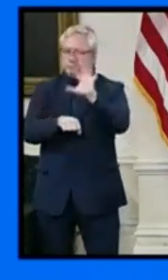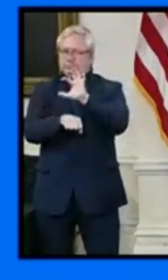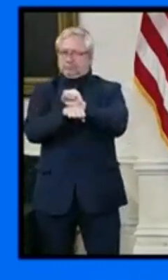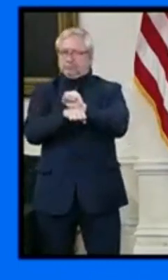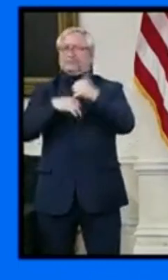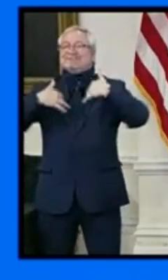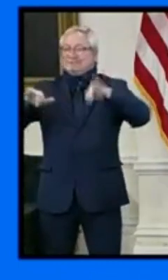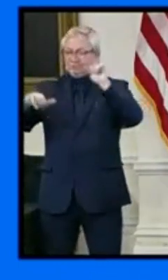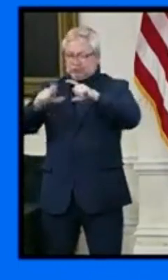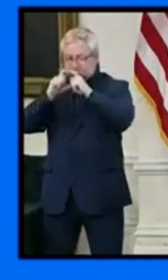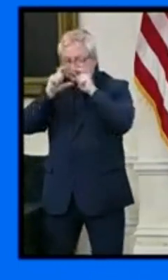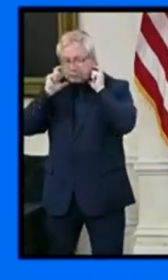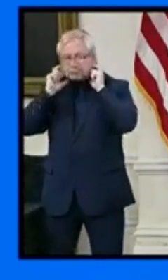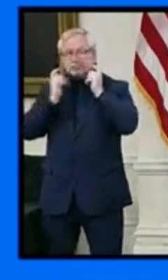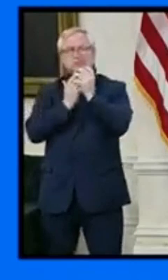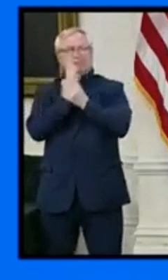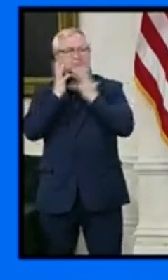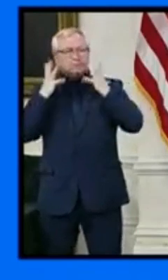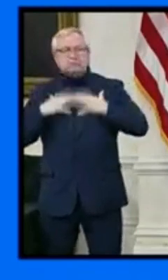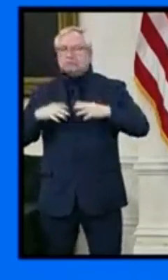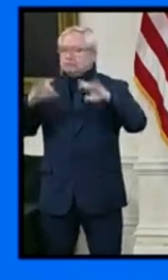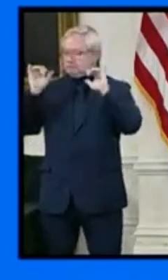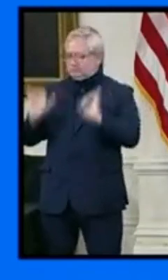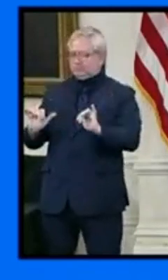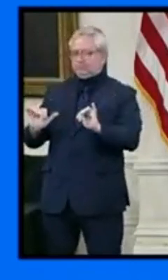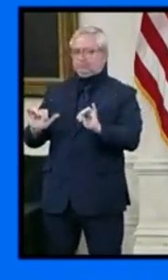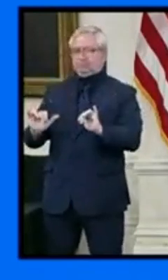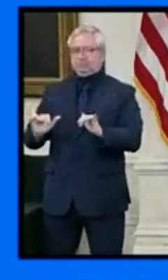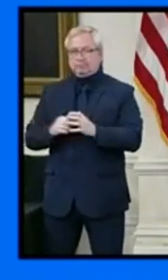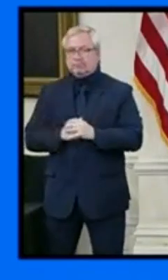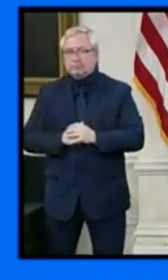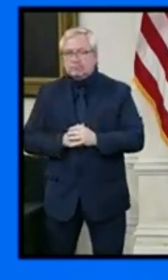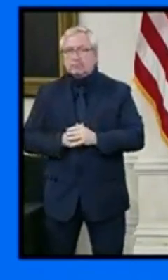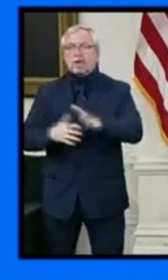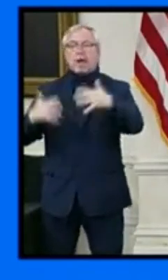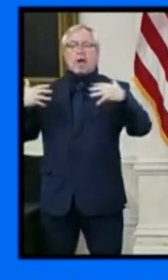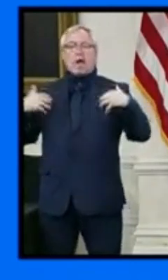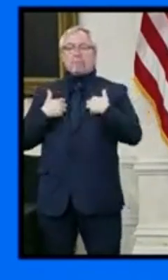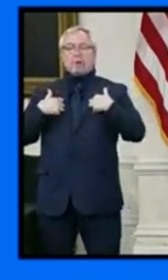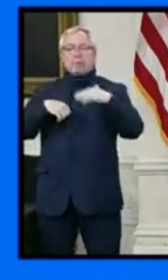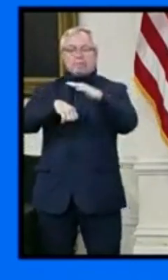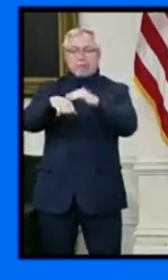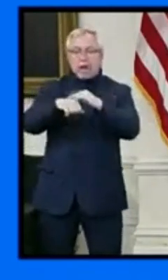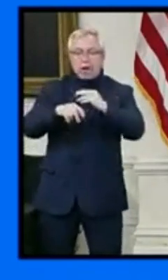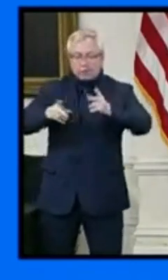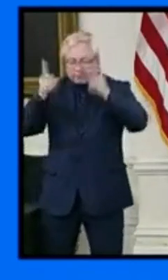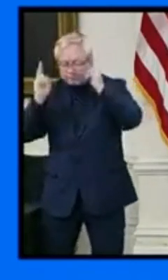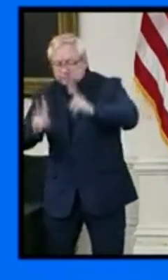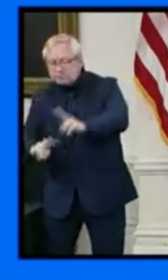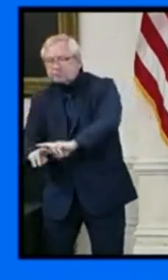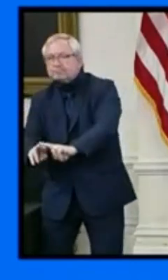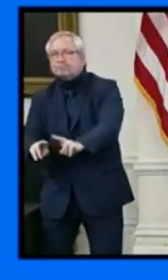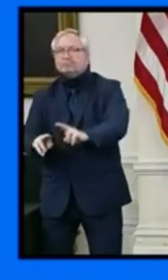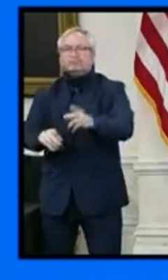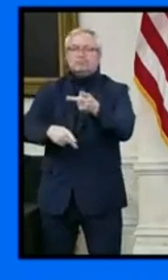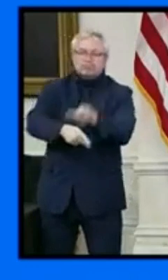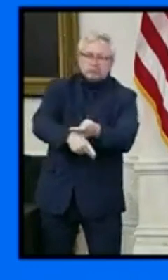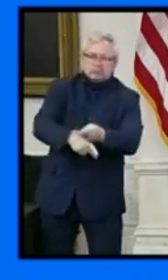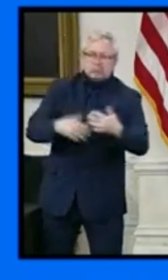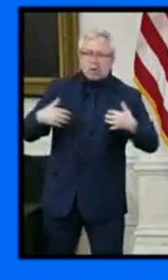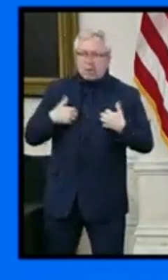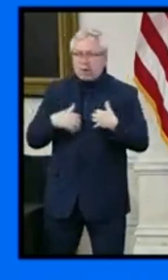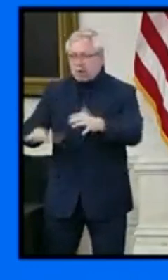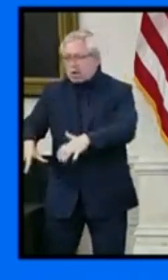shelters, car washes, art galleries, and some other activities will also be able to begin reopening.